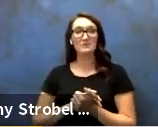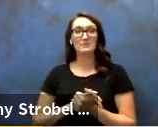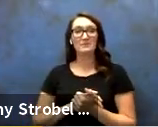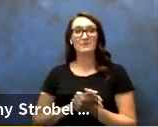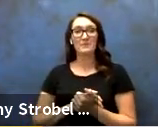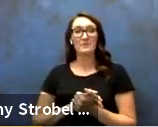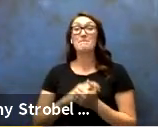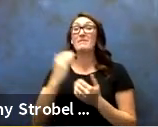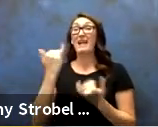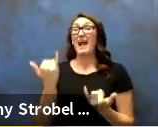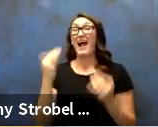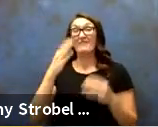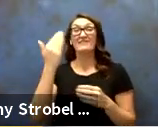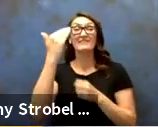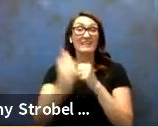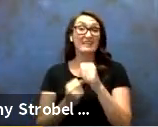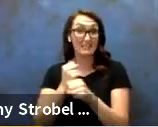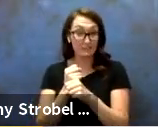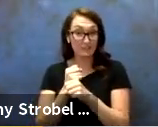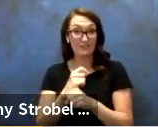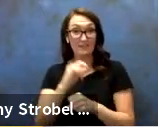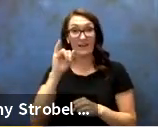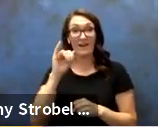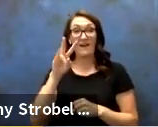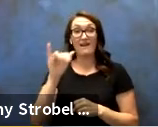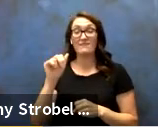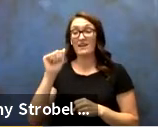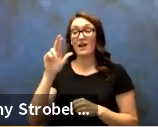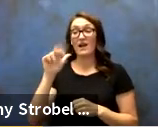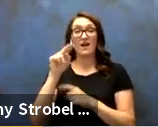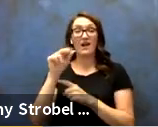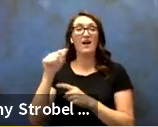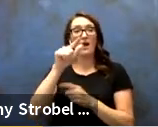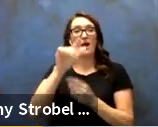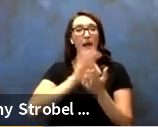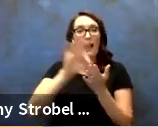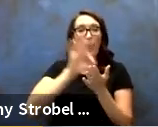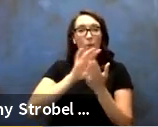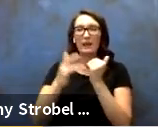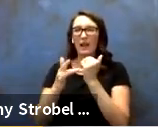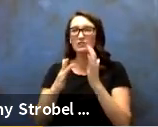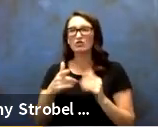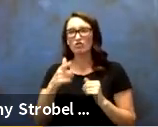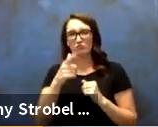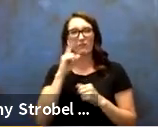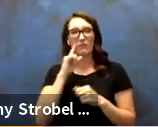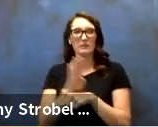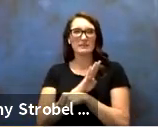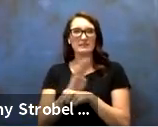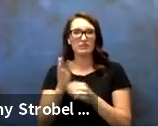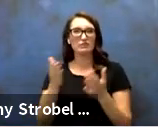For 15 years of service, we have Ivy Arana, accounting technician for business services.